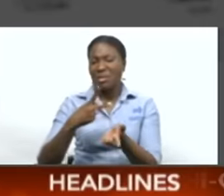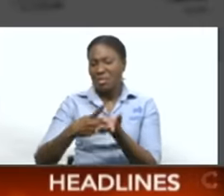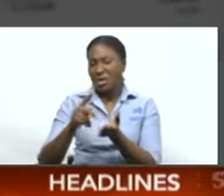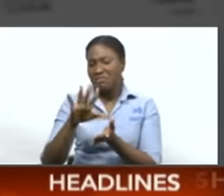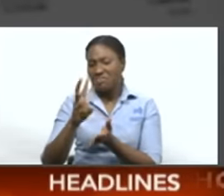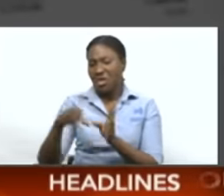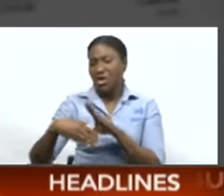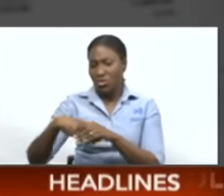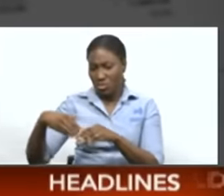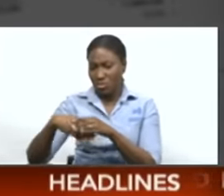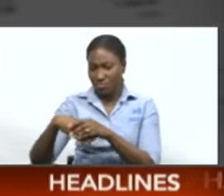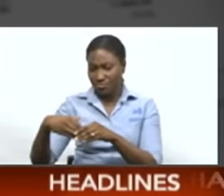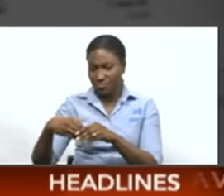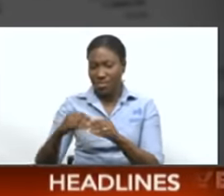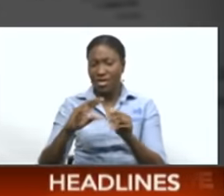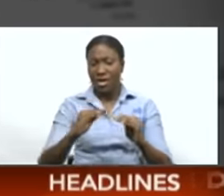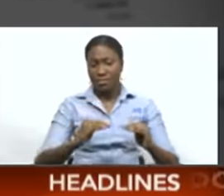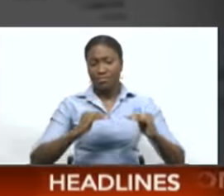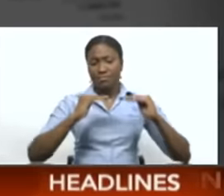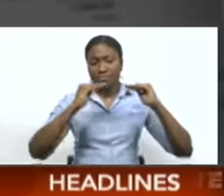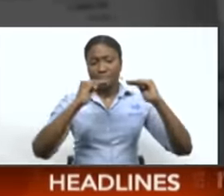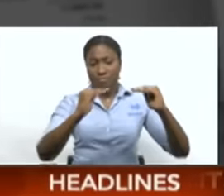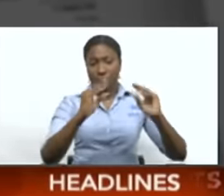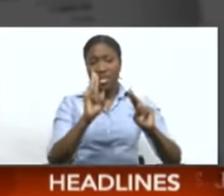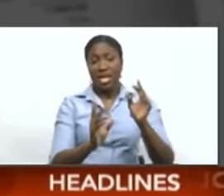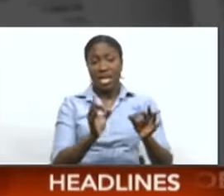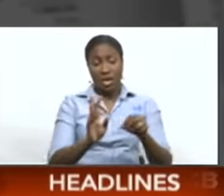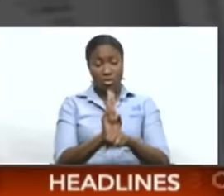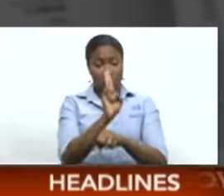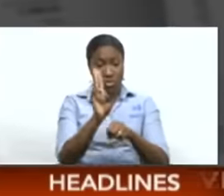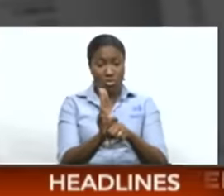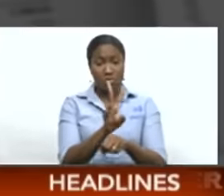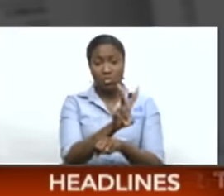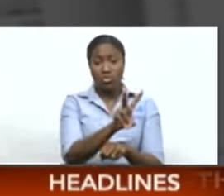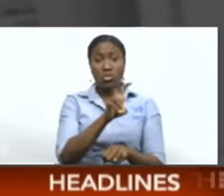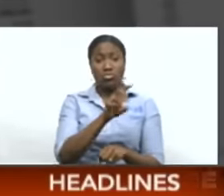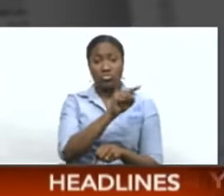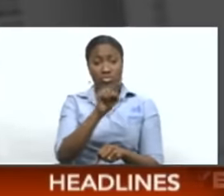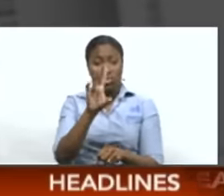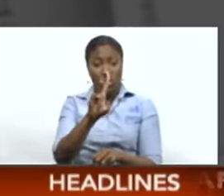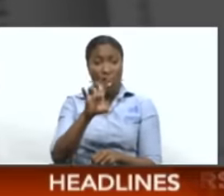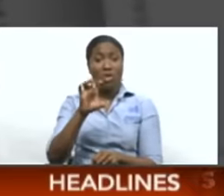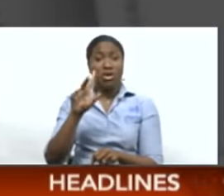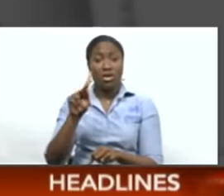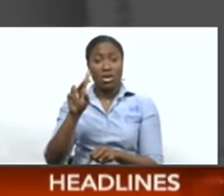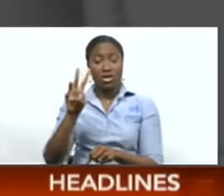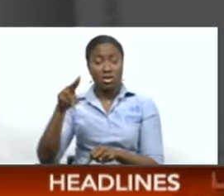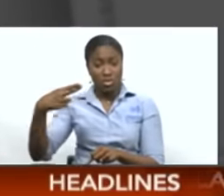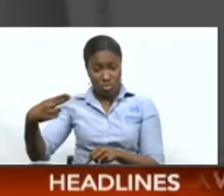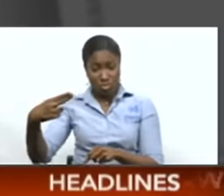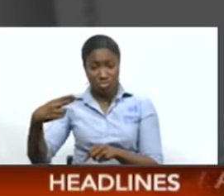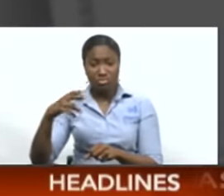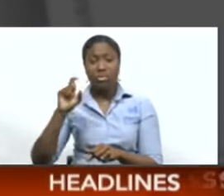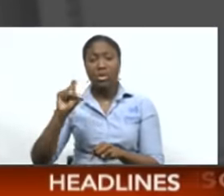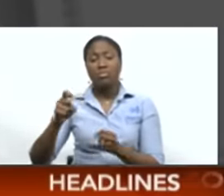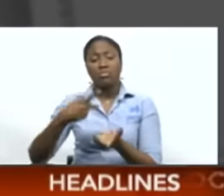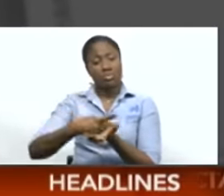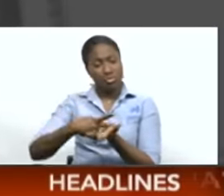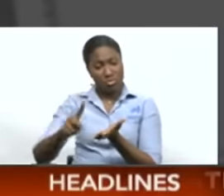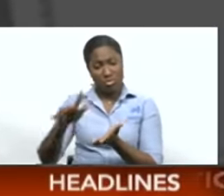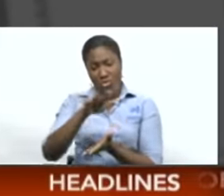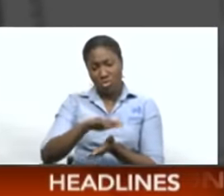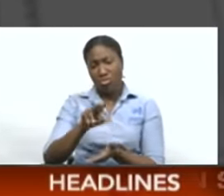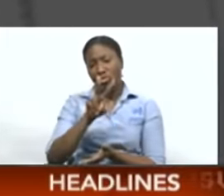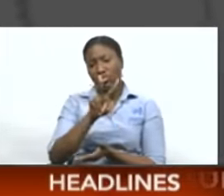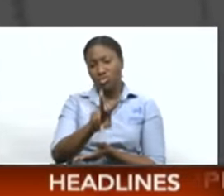And the next tier takes us to 200 to 700 kilowatt hours. That covers the next 500 kilowatts and the range for that tier